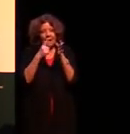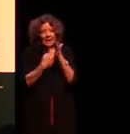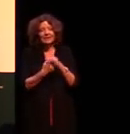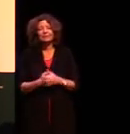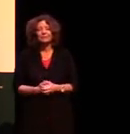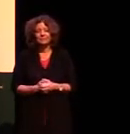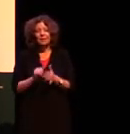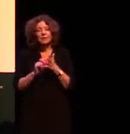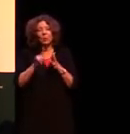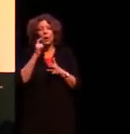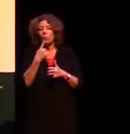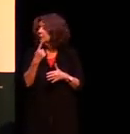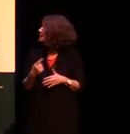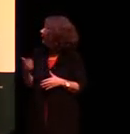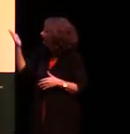so I would say